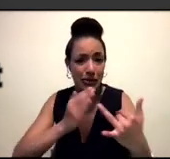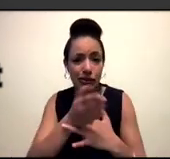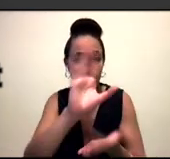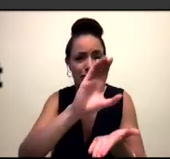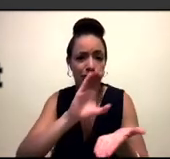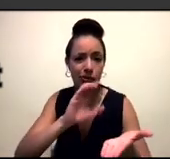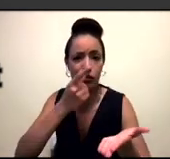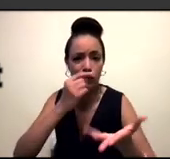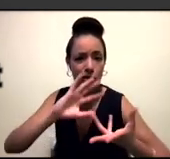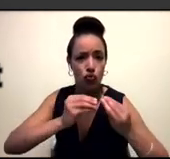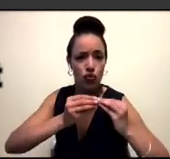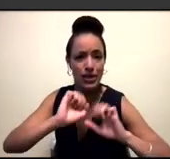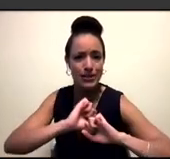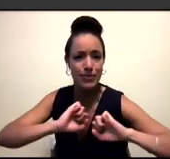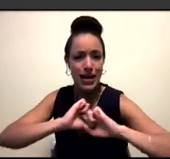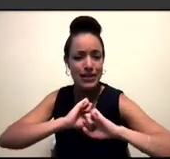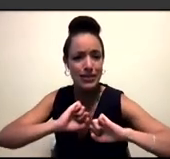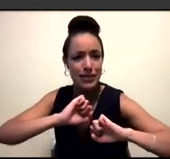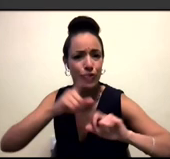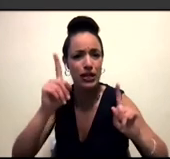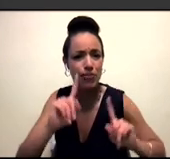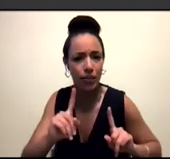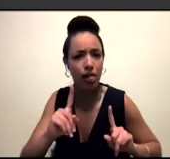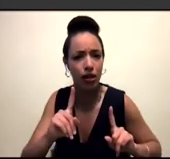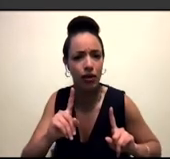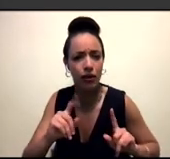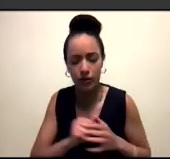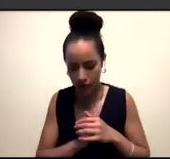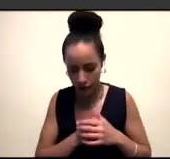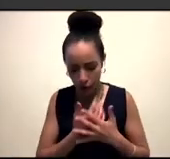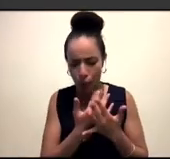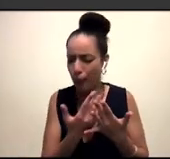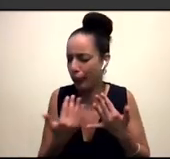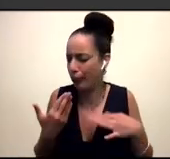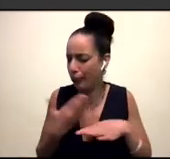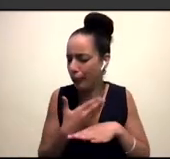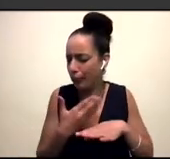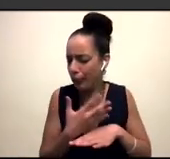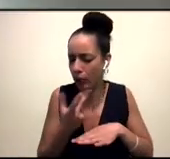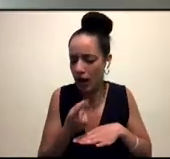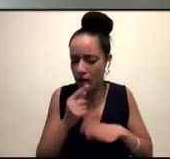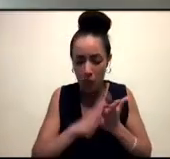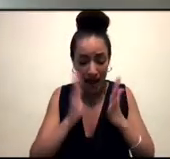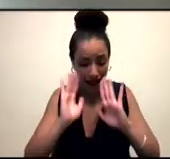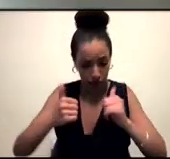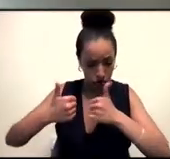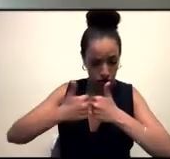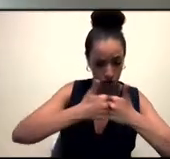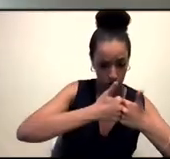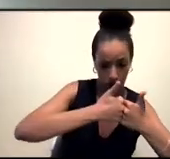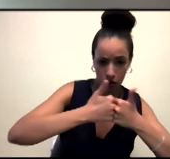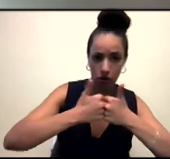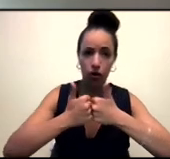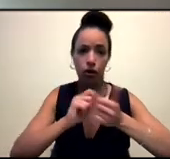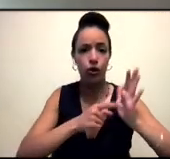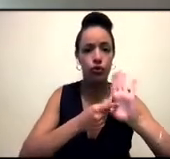important. And, you know, there's, there's lots of, lots of work to be done, definitely standing in solidarity. And I would love to see, you know,